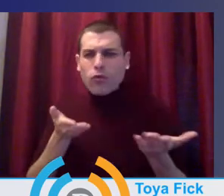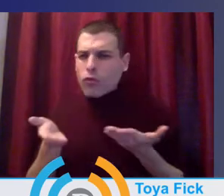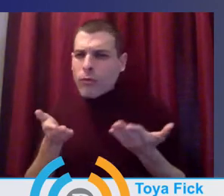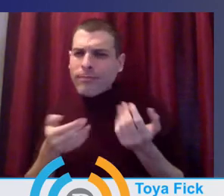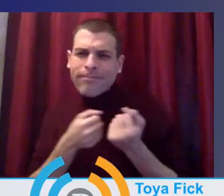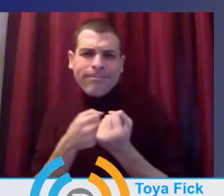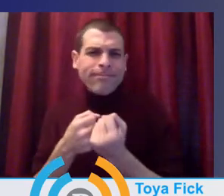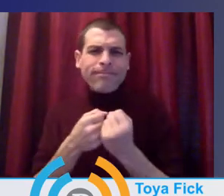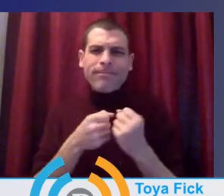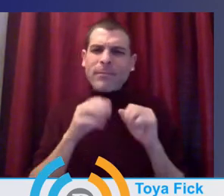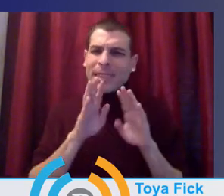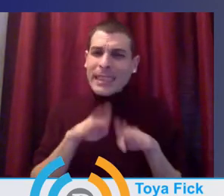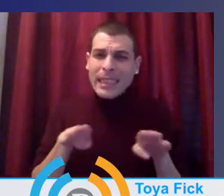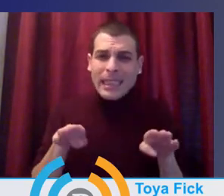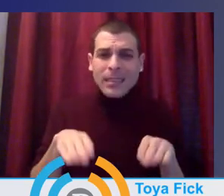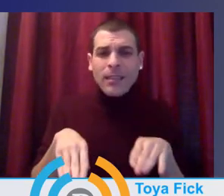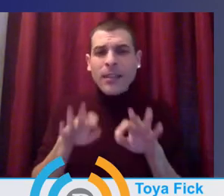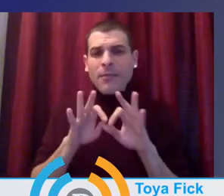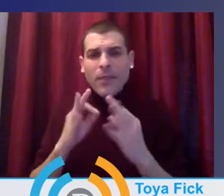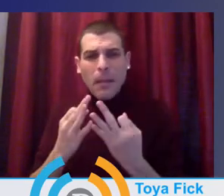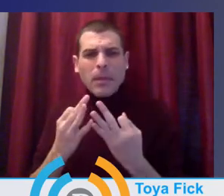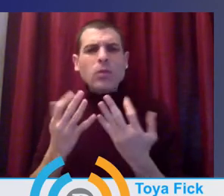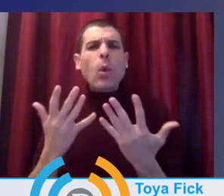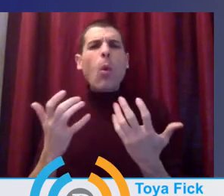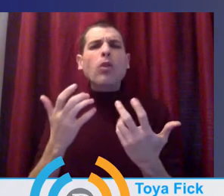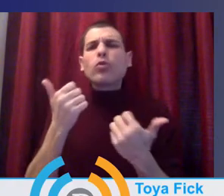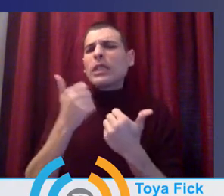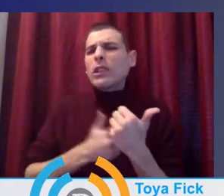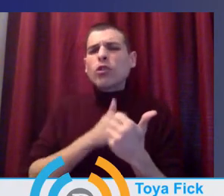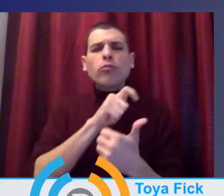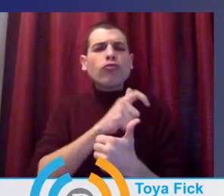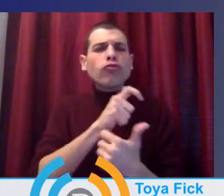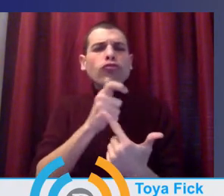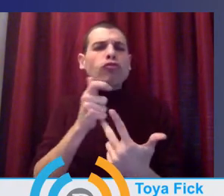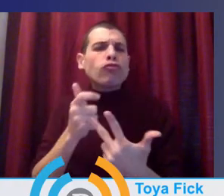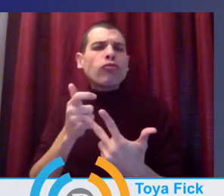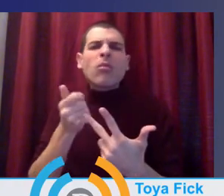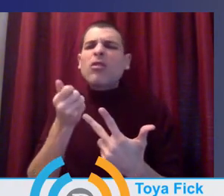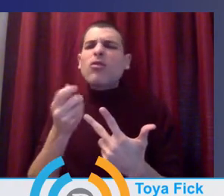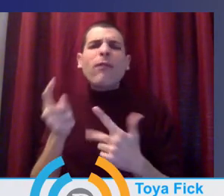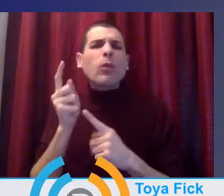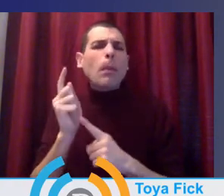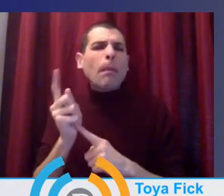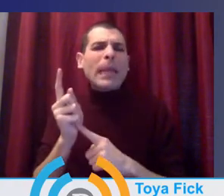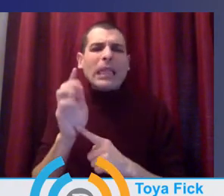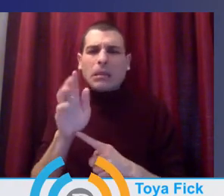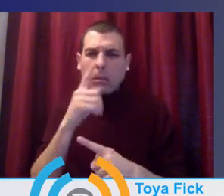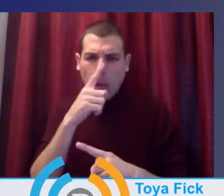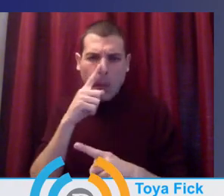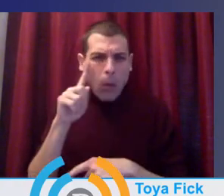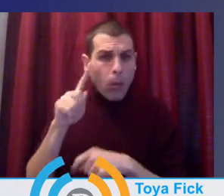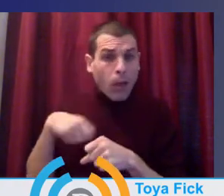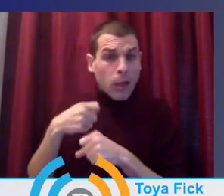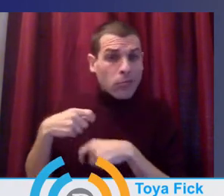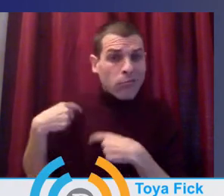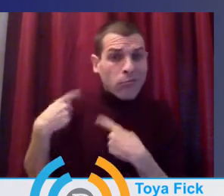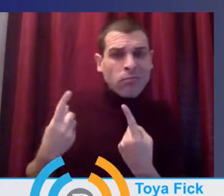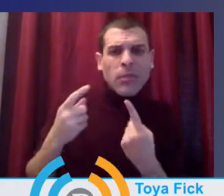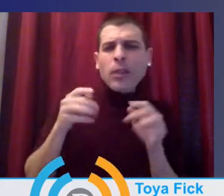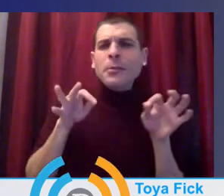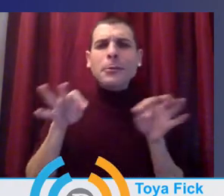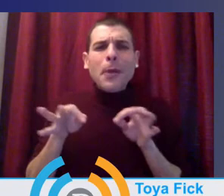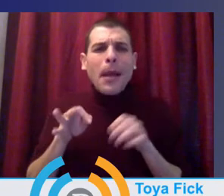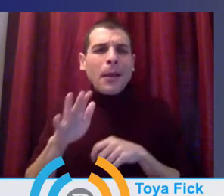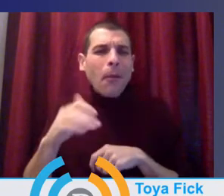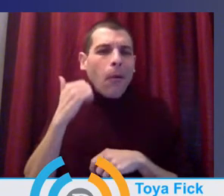I want to give you all a few minutes to tell us what life has been like for you all over the past year. How has your day-to-day